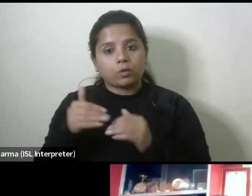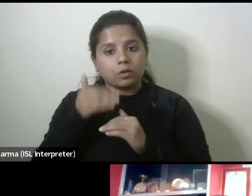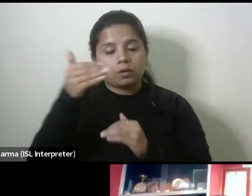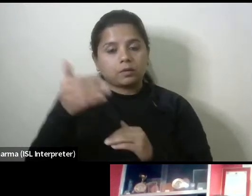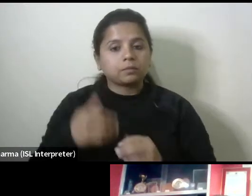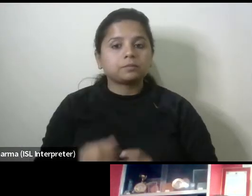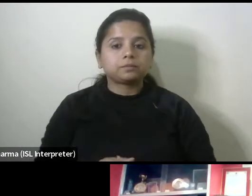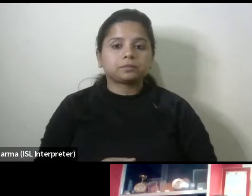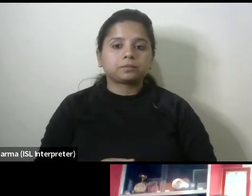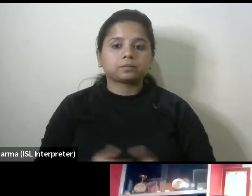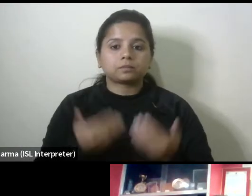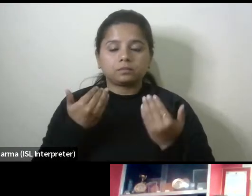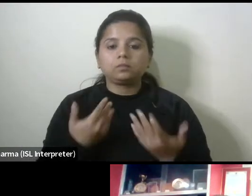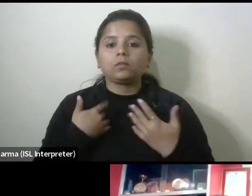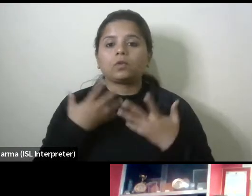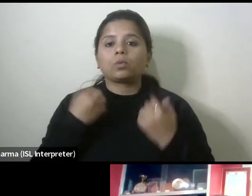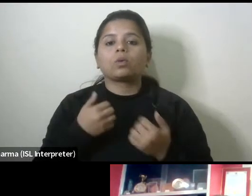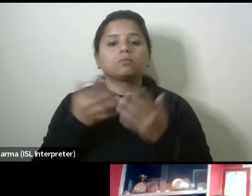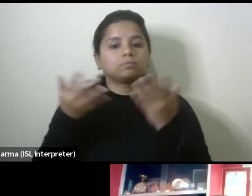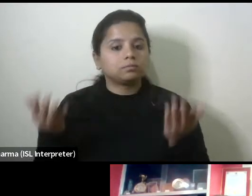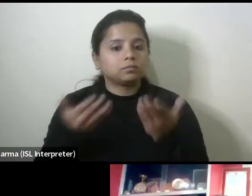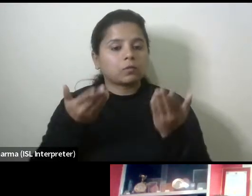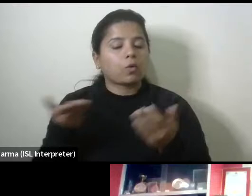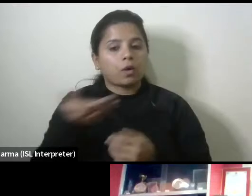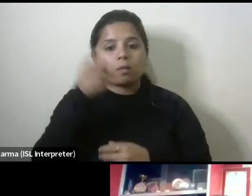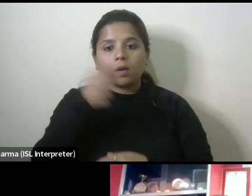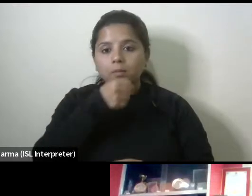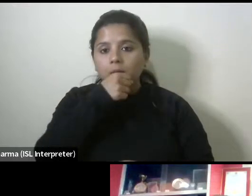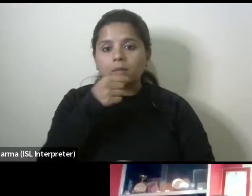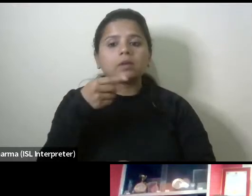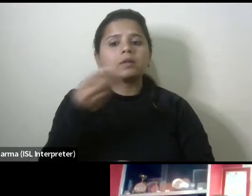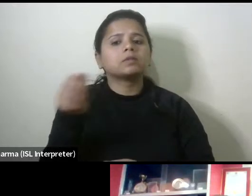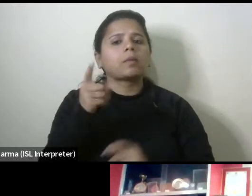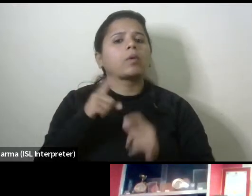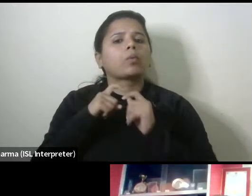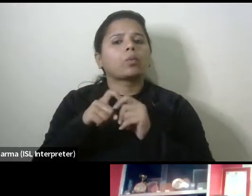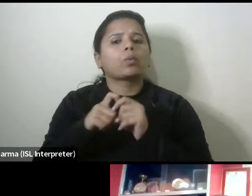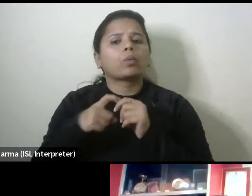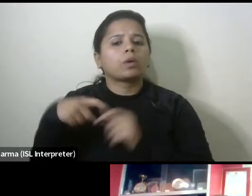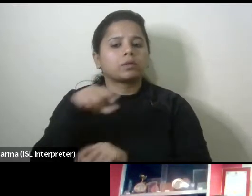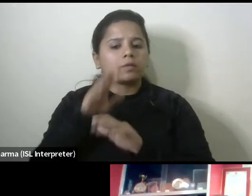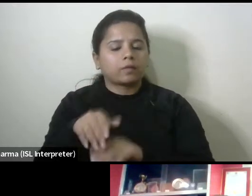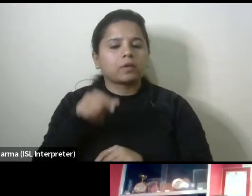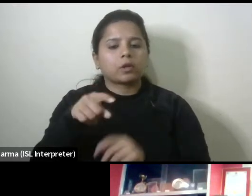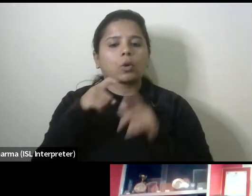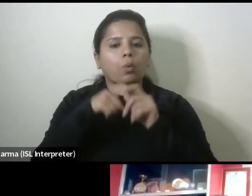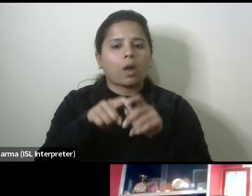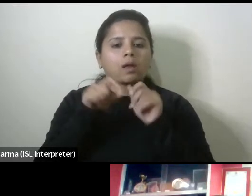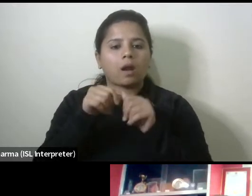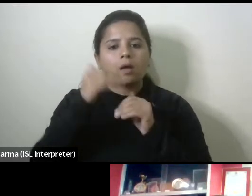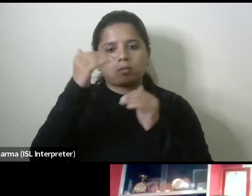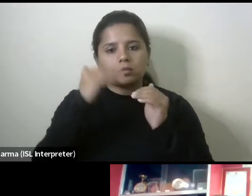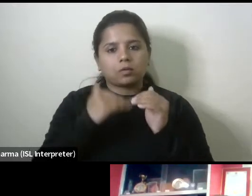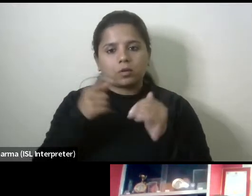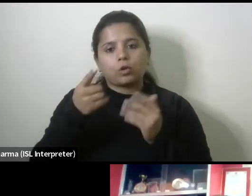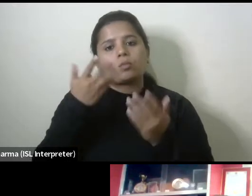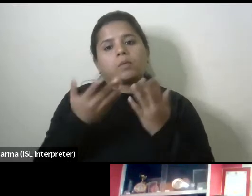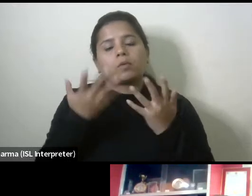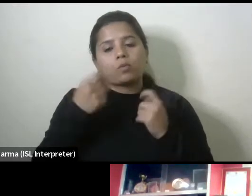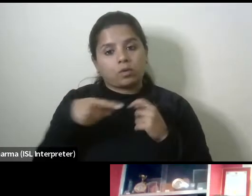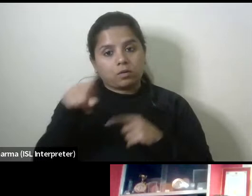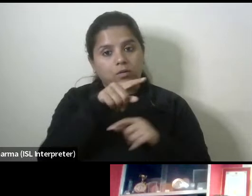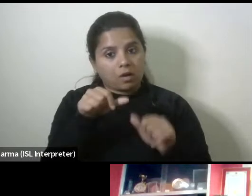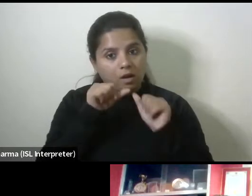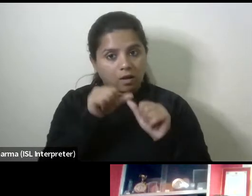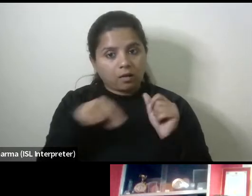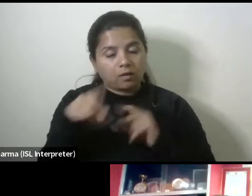uh i would also like to encourage all the speakers there are a few questions in the question and uh answer box uh so you may like to address uh